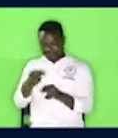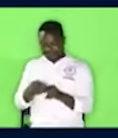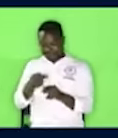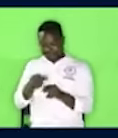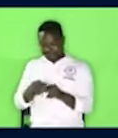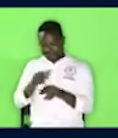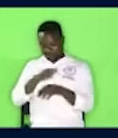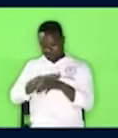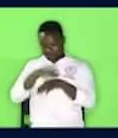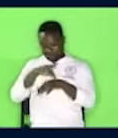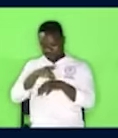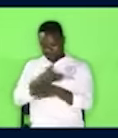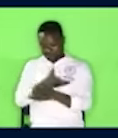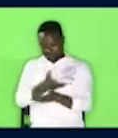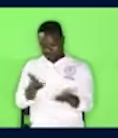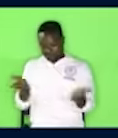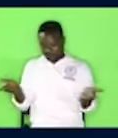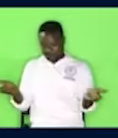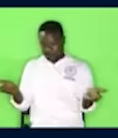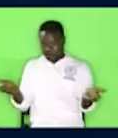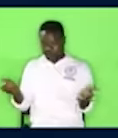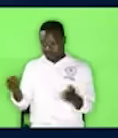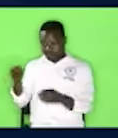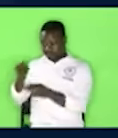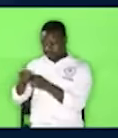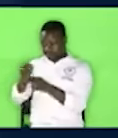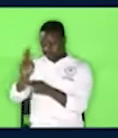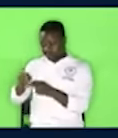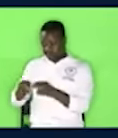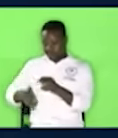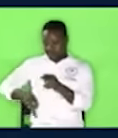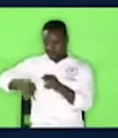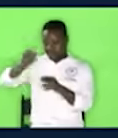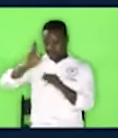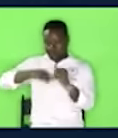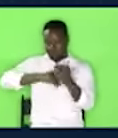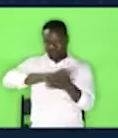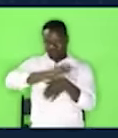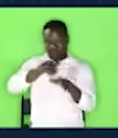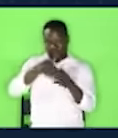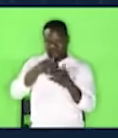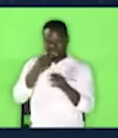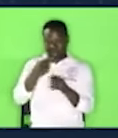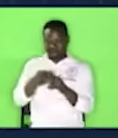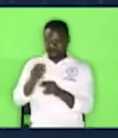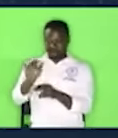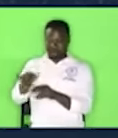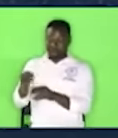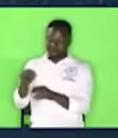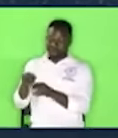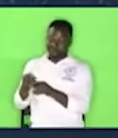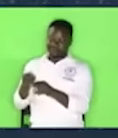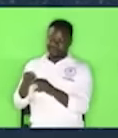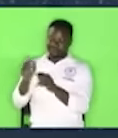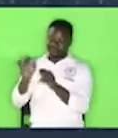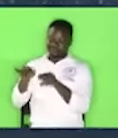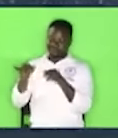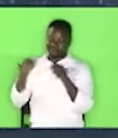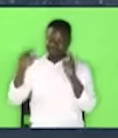The name that is above every name. The most famous name.